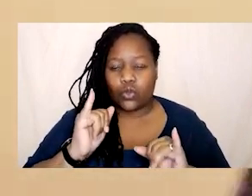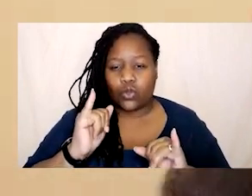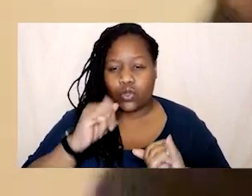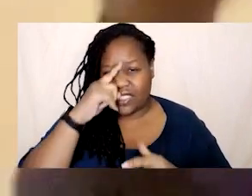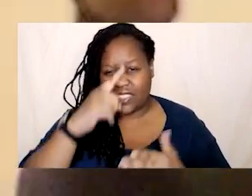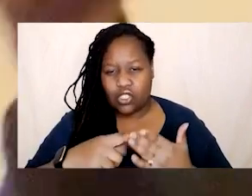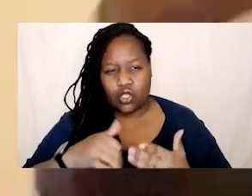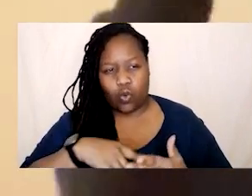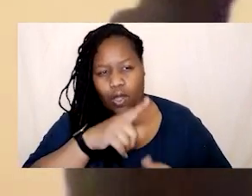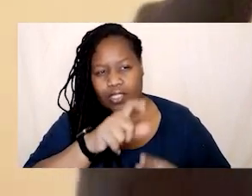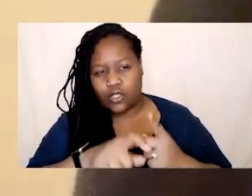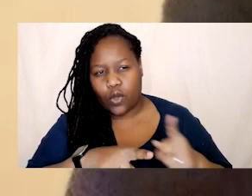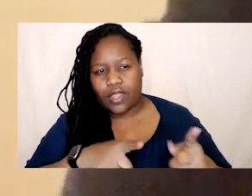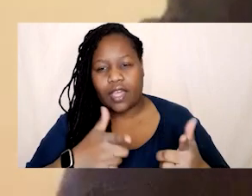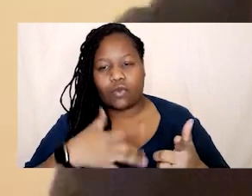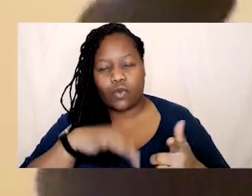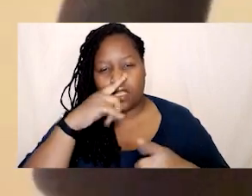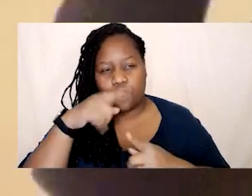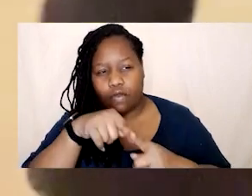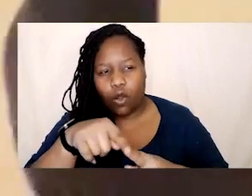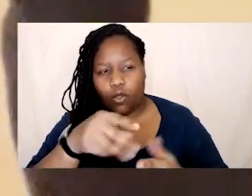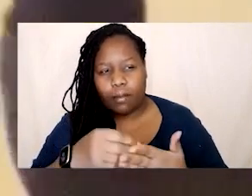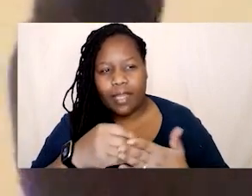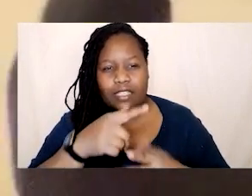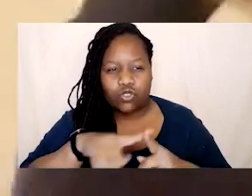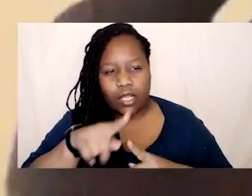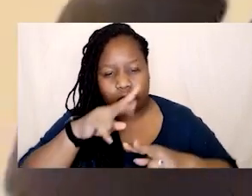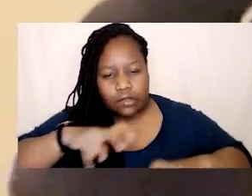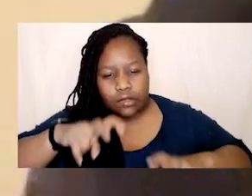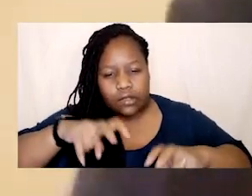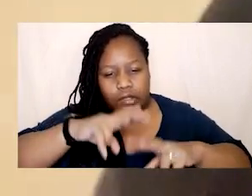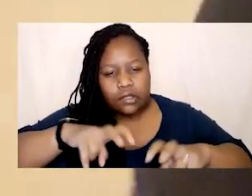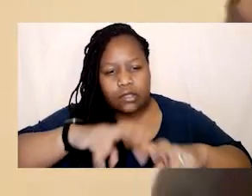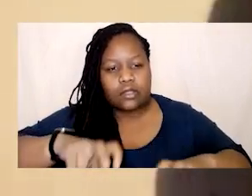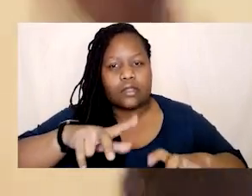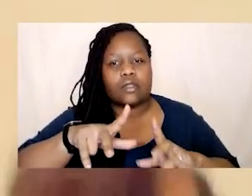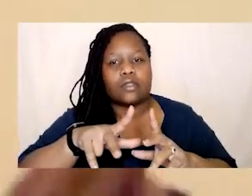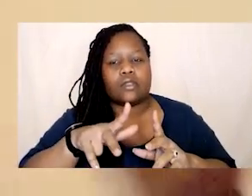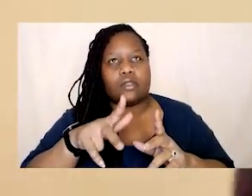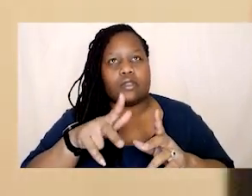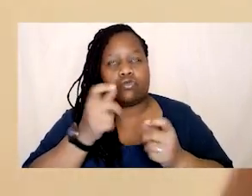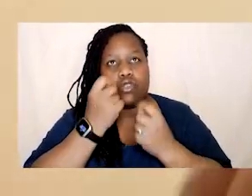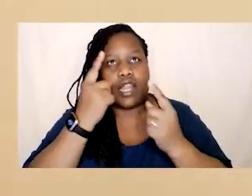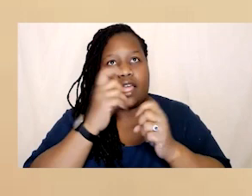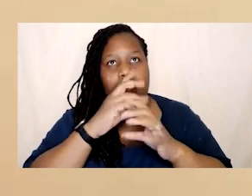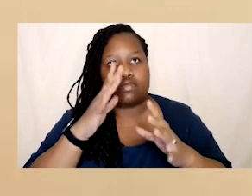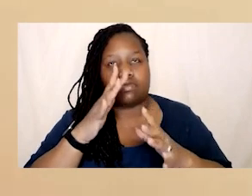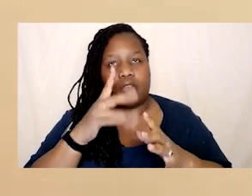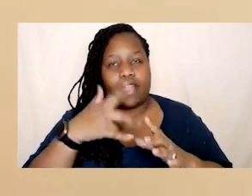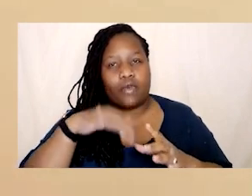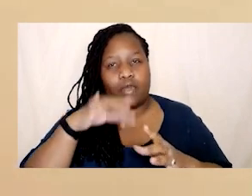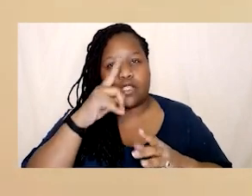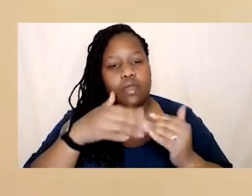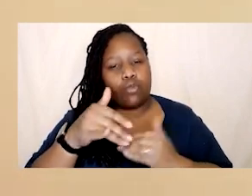is he doing that? We need to follow the money and be and be what try and be as as as much as possible strategic rather than reactive.